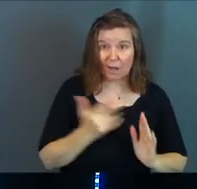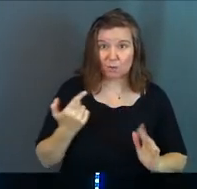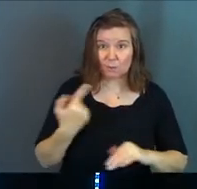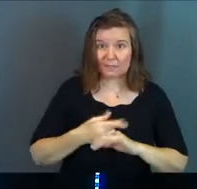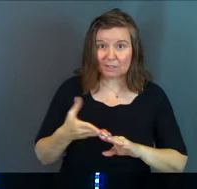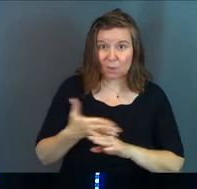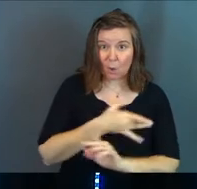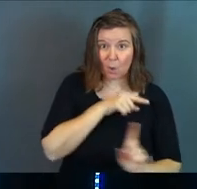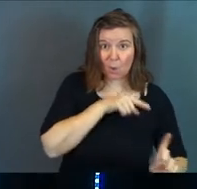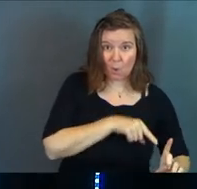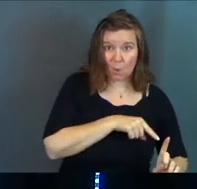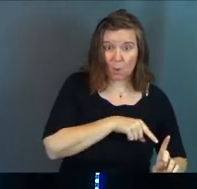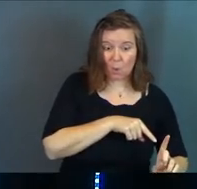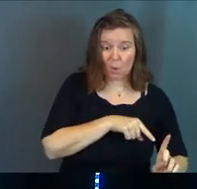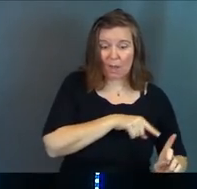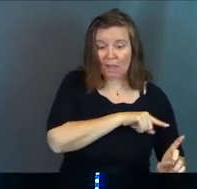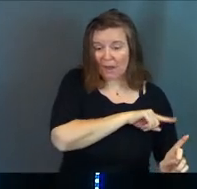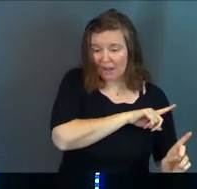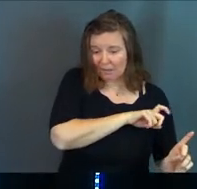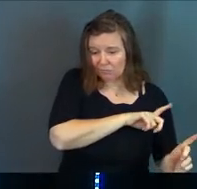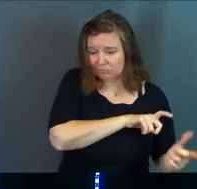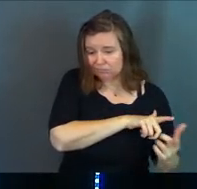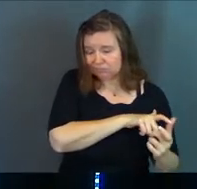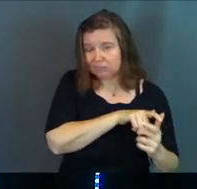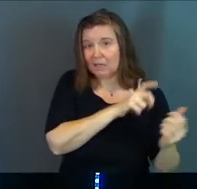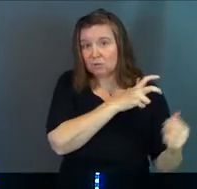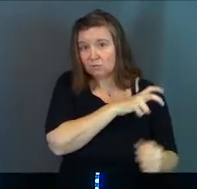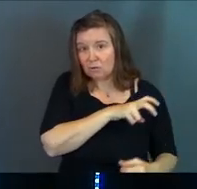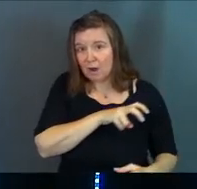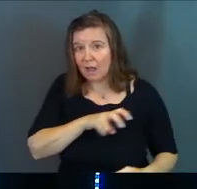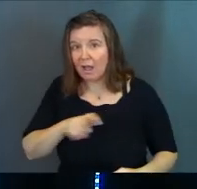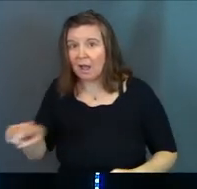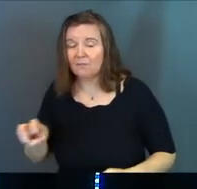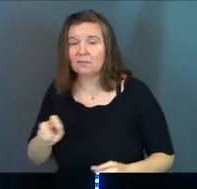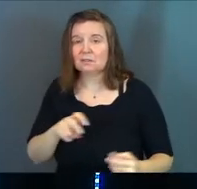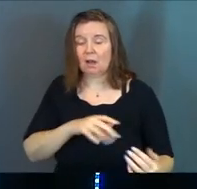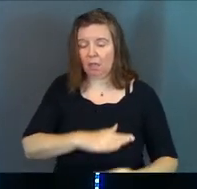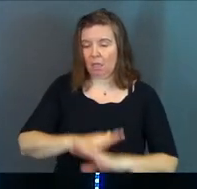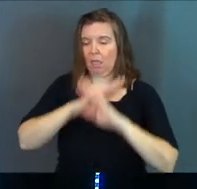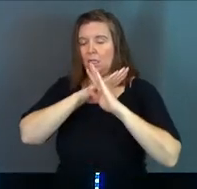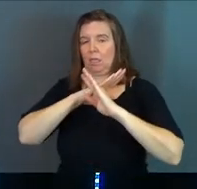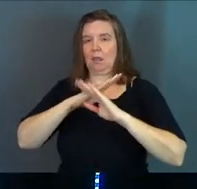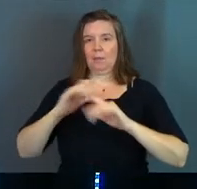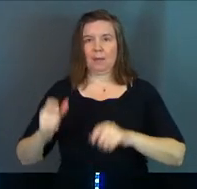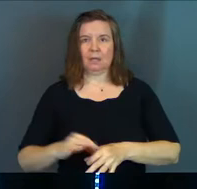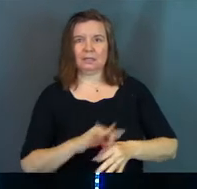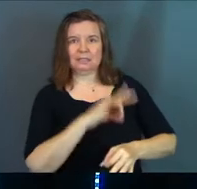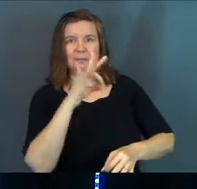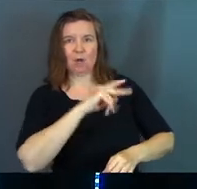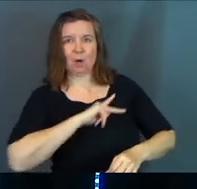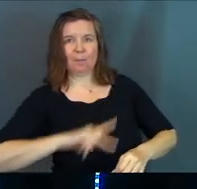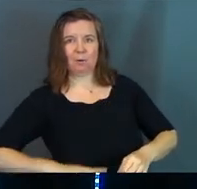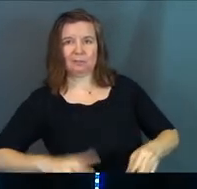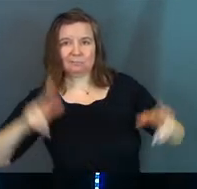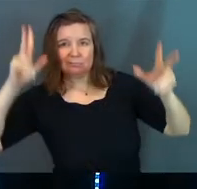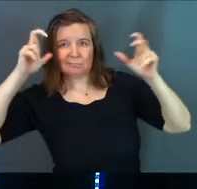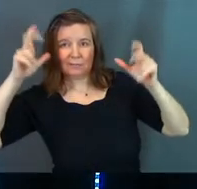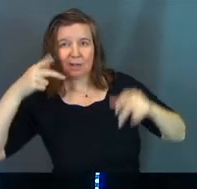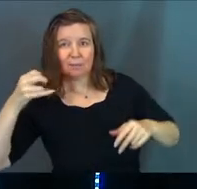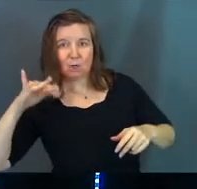And then he starts to, in the spirit realm, he starts to travel to Daniel. And he gets hung up by the spirit prince of